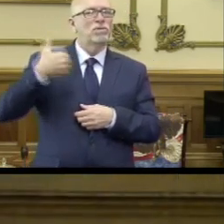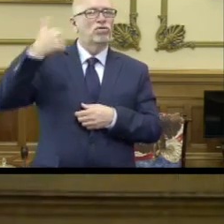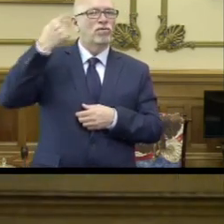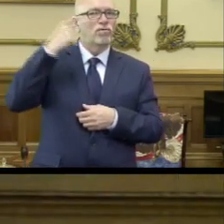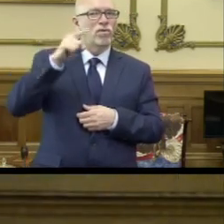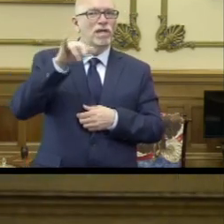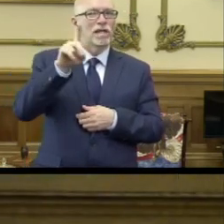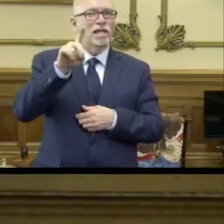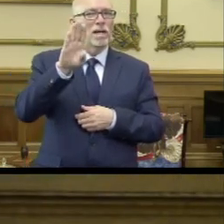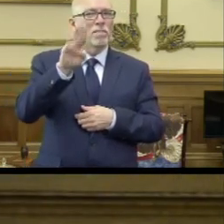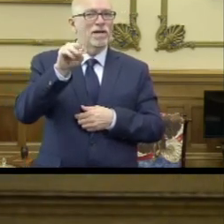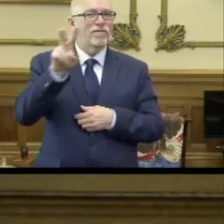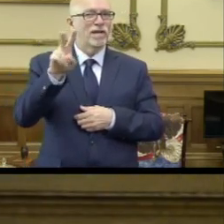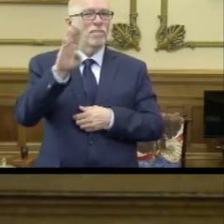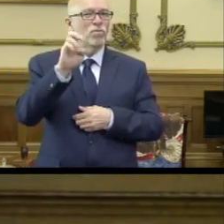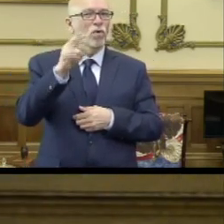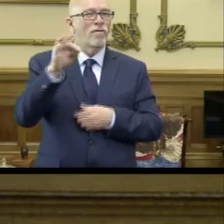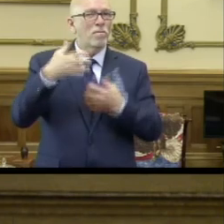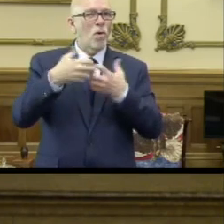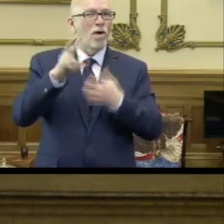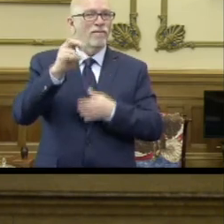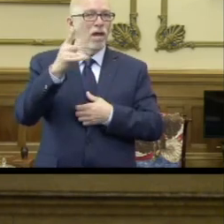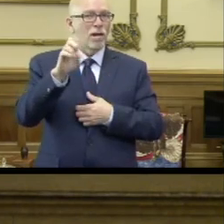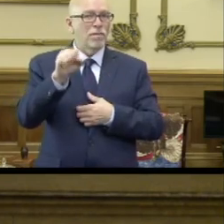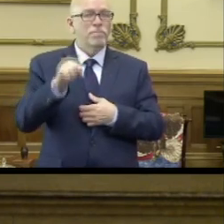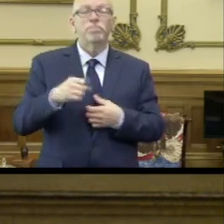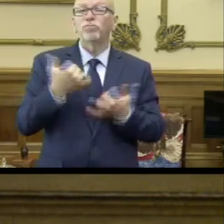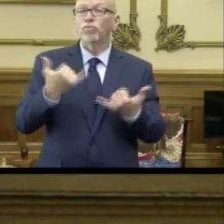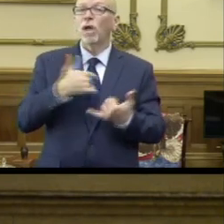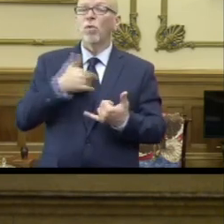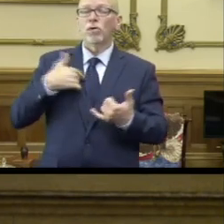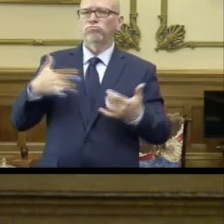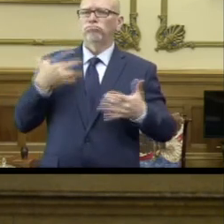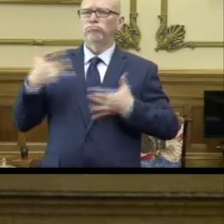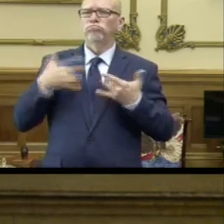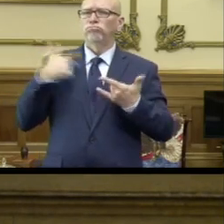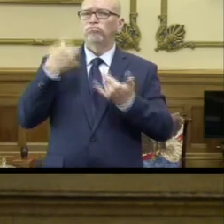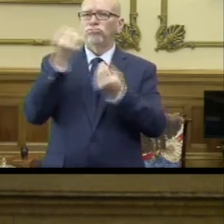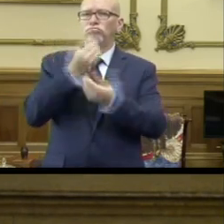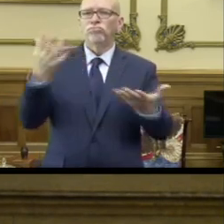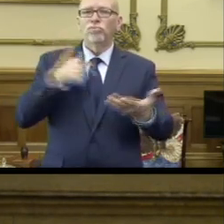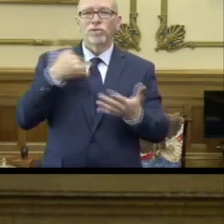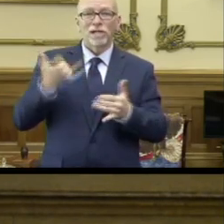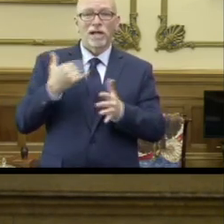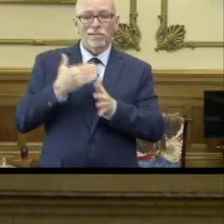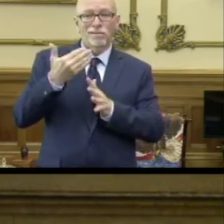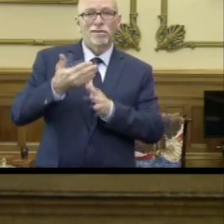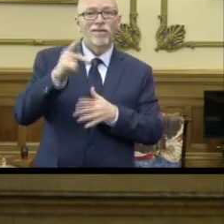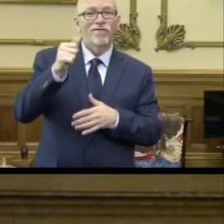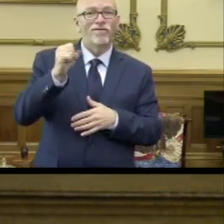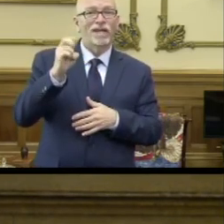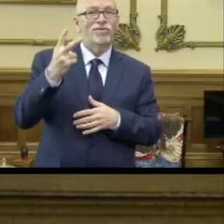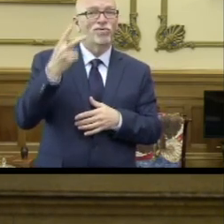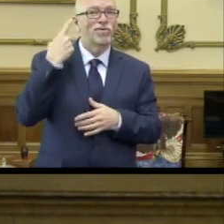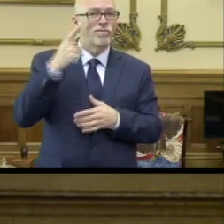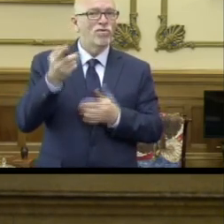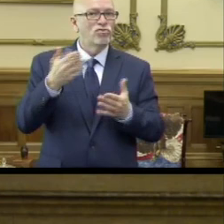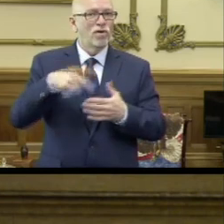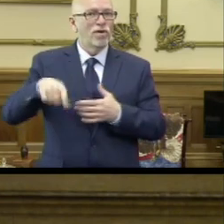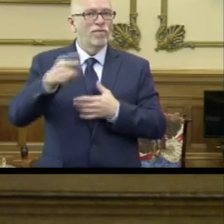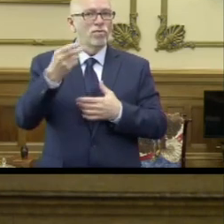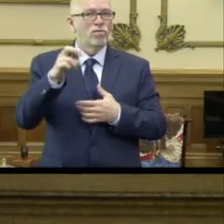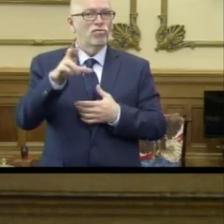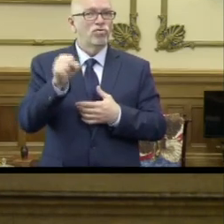Indiana Bureau of Motor Vehicles. And we're excited to today talk about how we're entering in our phase two of serving Hoosiers.